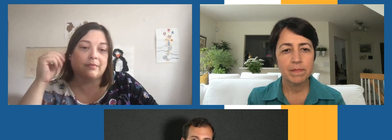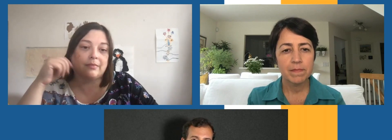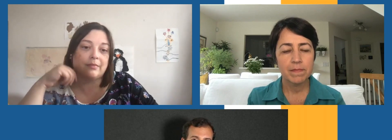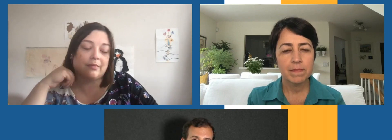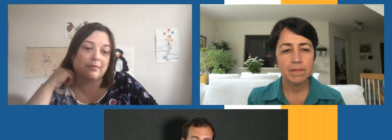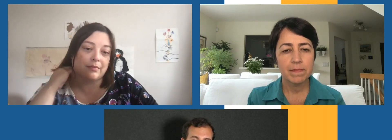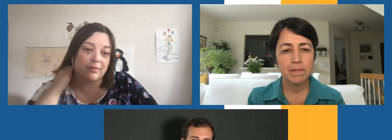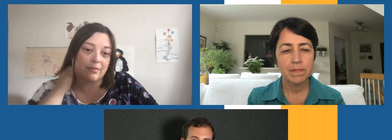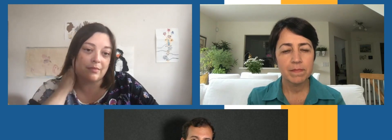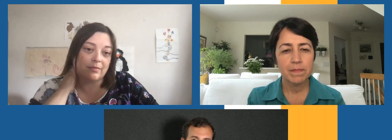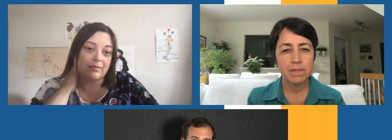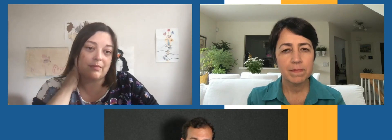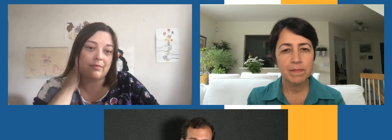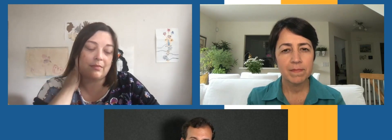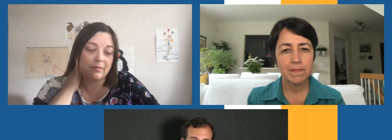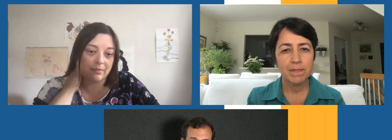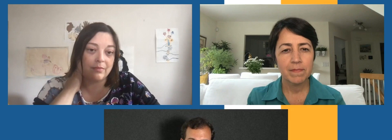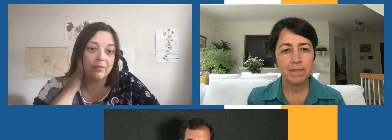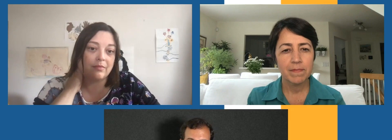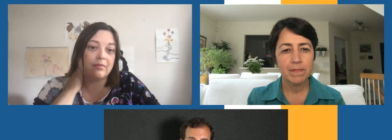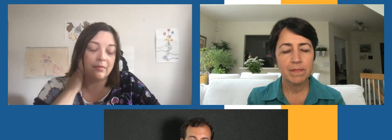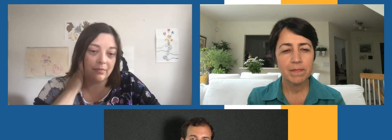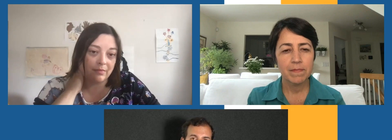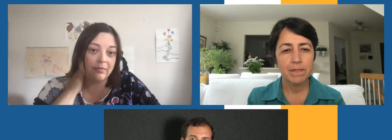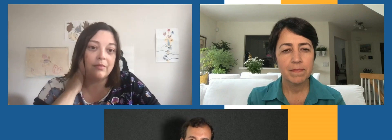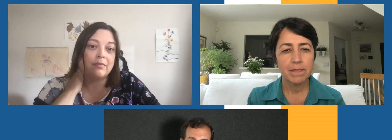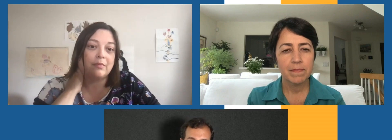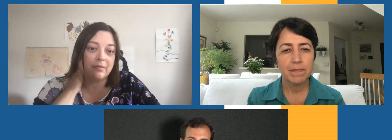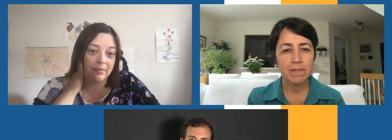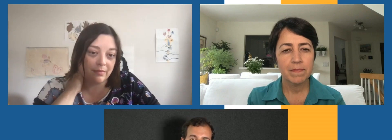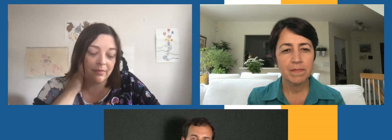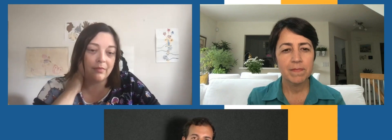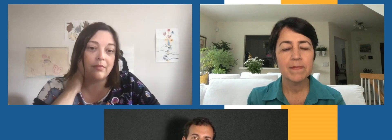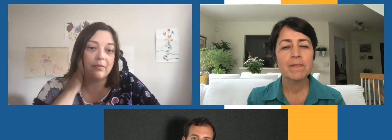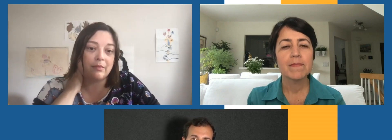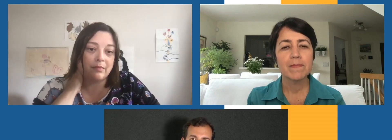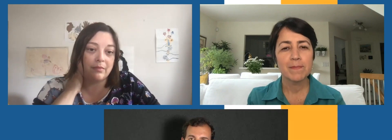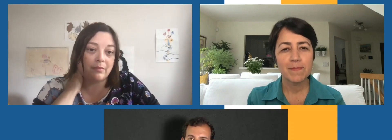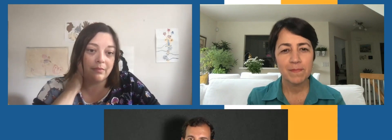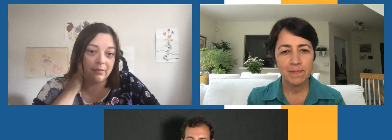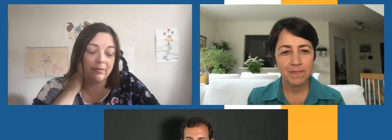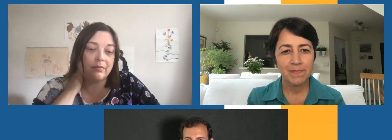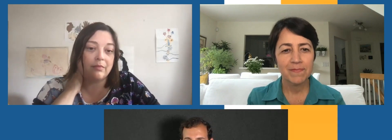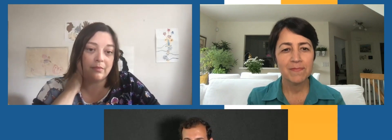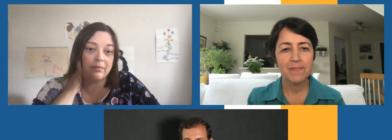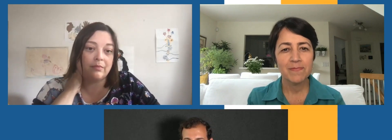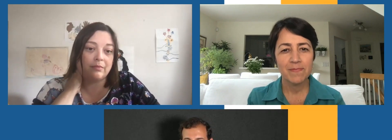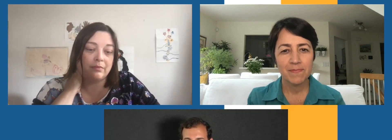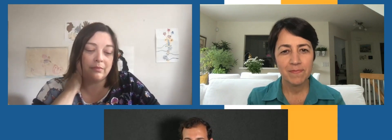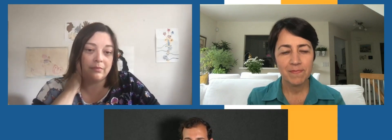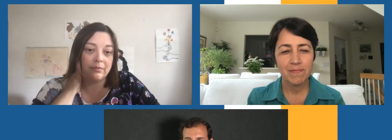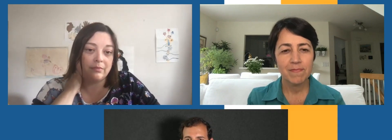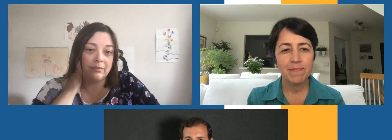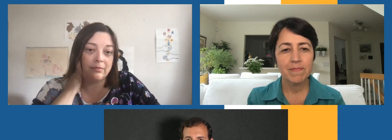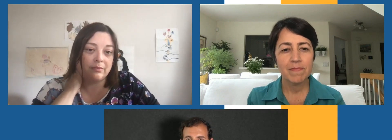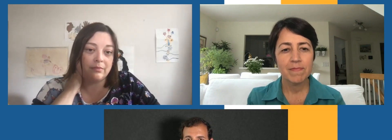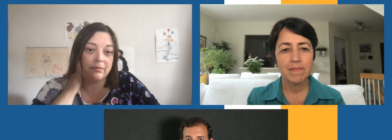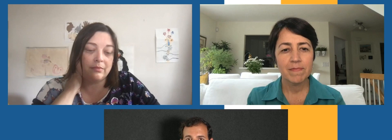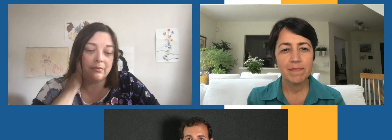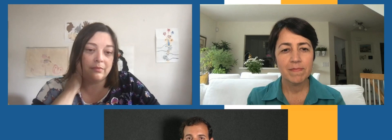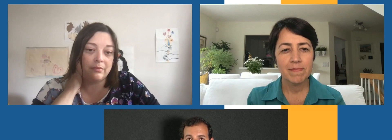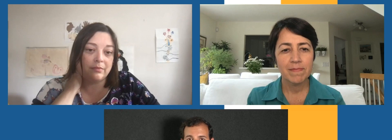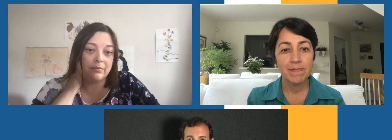these, uh, these, uh, substances like chocolate, caffeine, tea, all of these things can